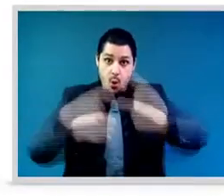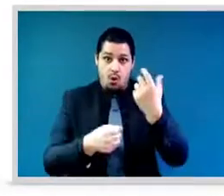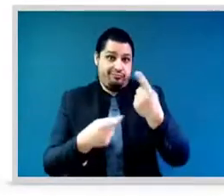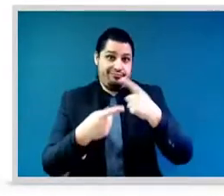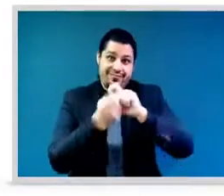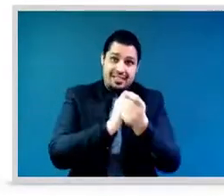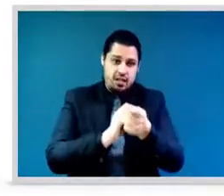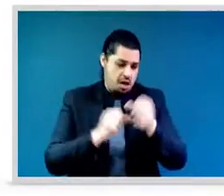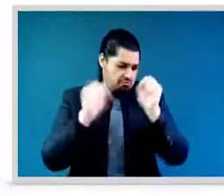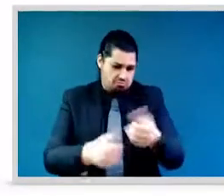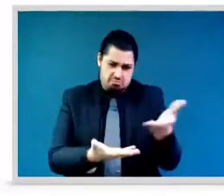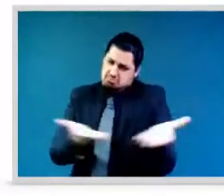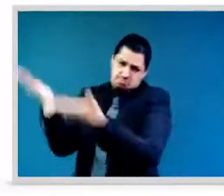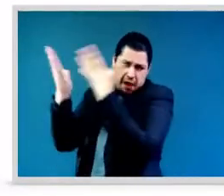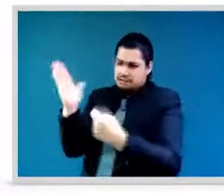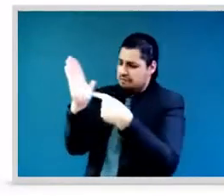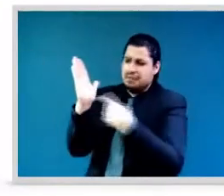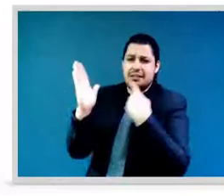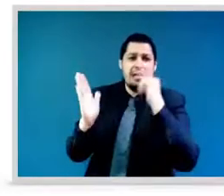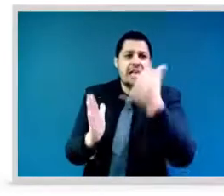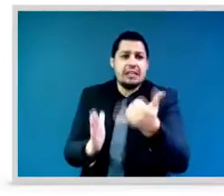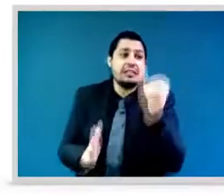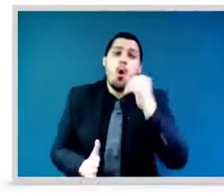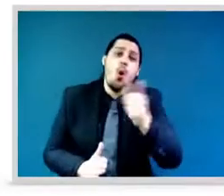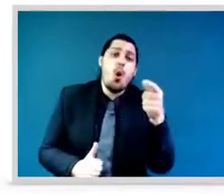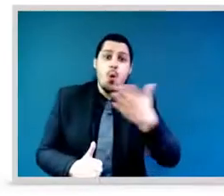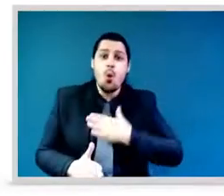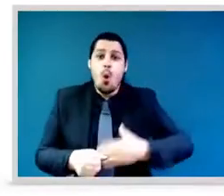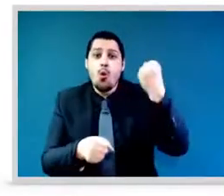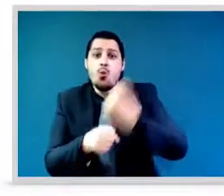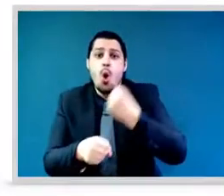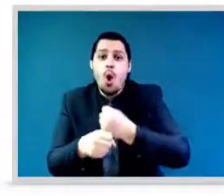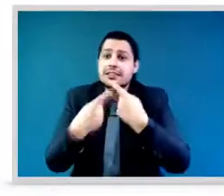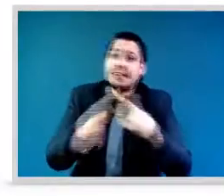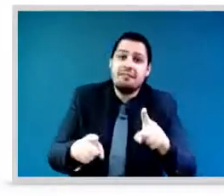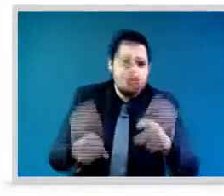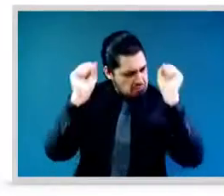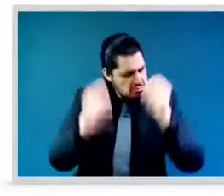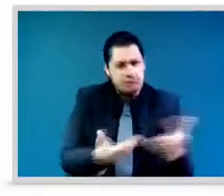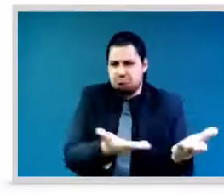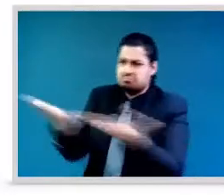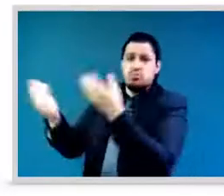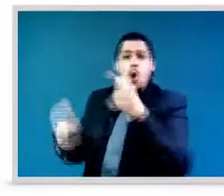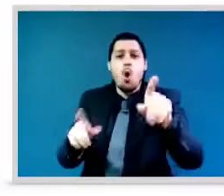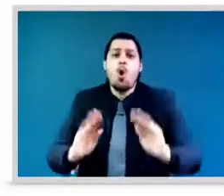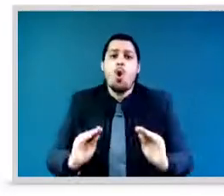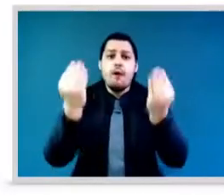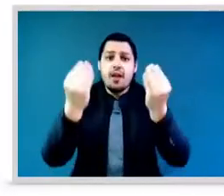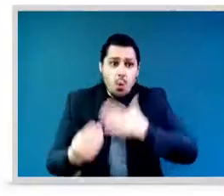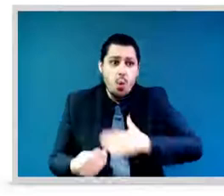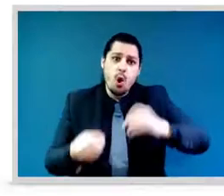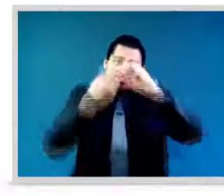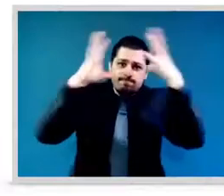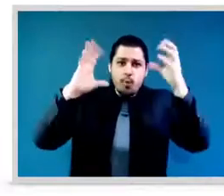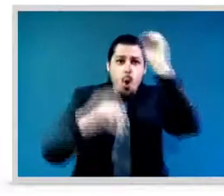And my response to that is that decision-making processes are like borders. If you don't